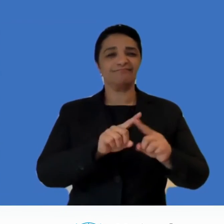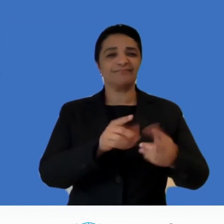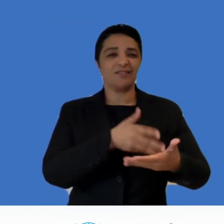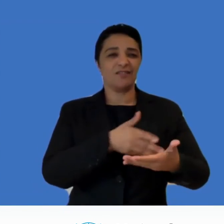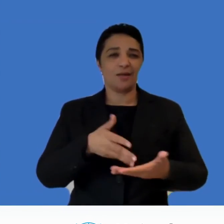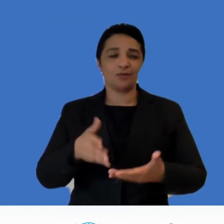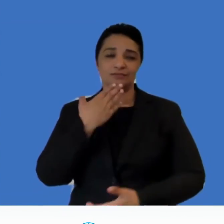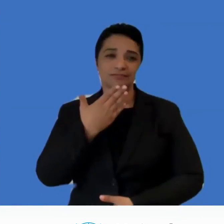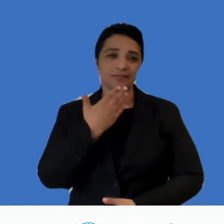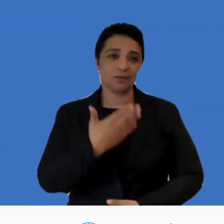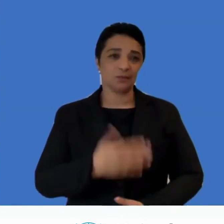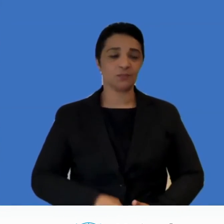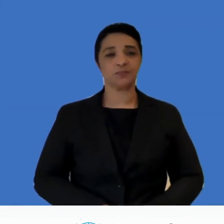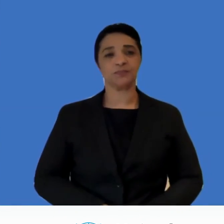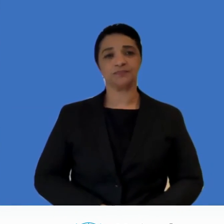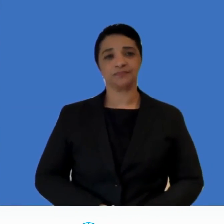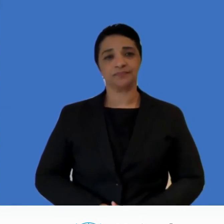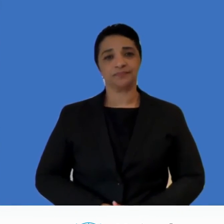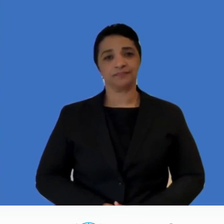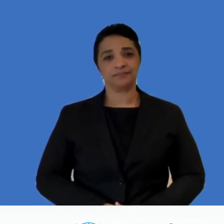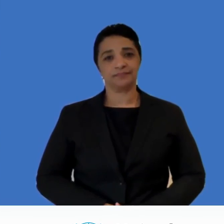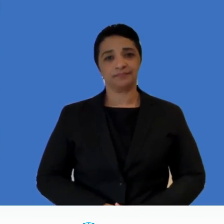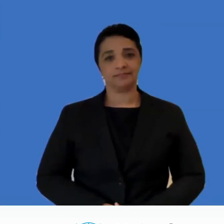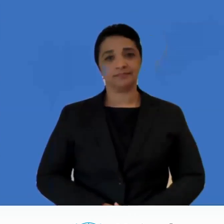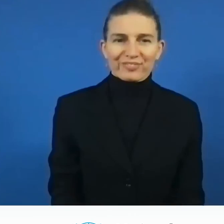you you you you you you